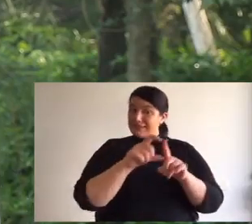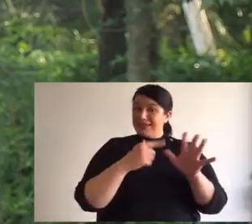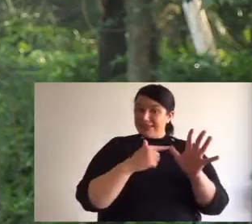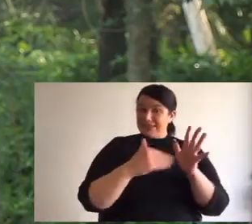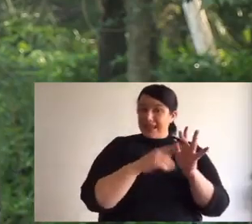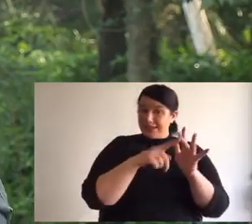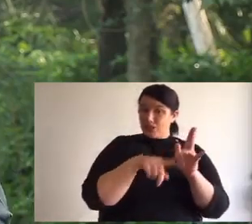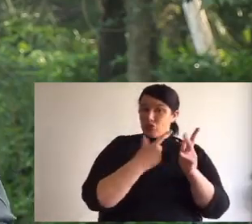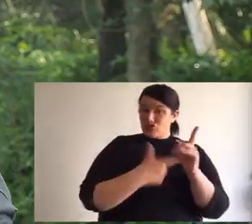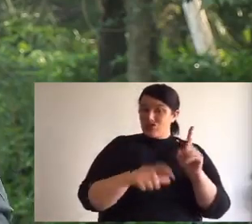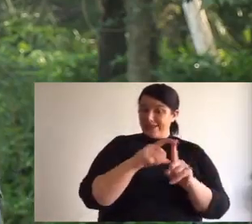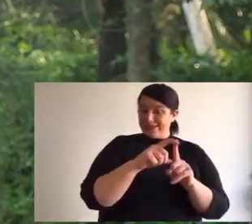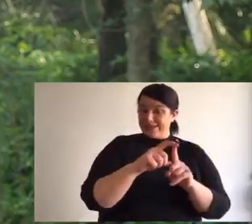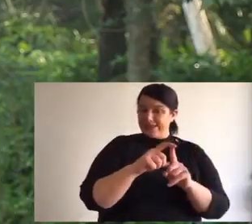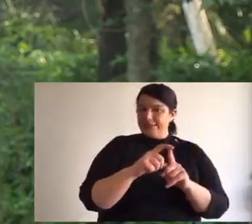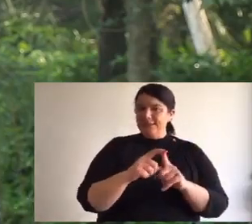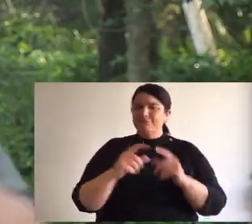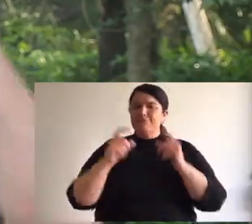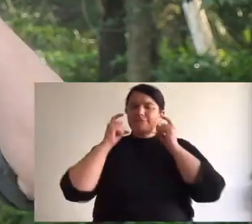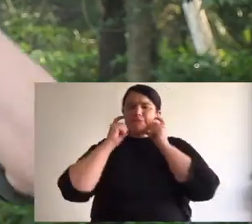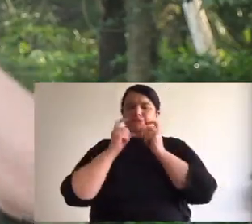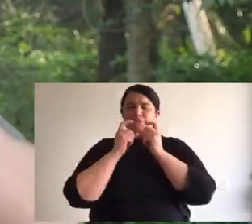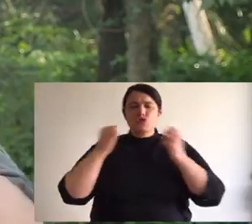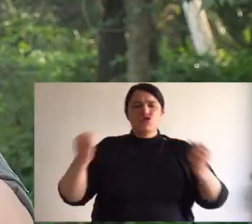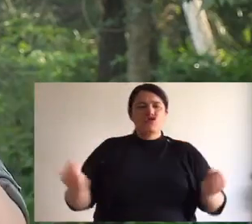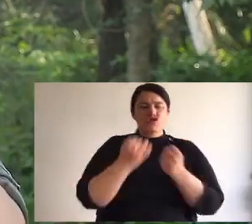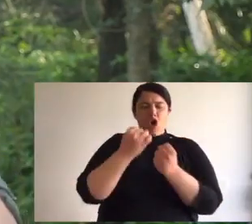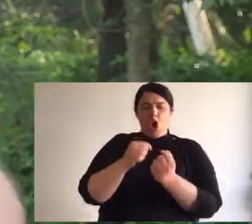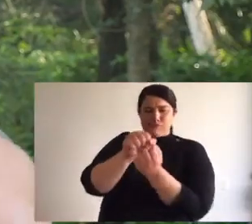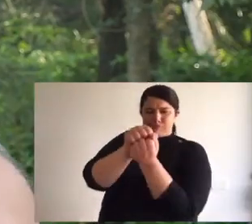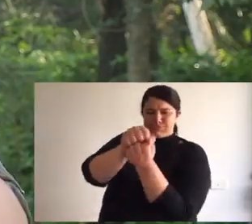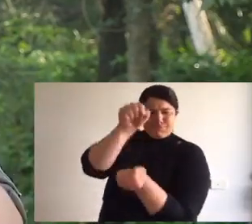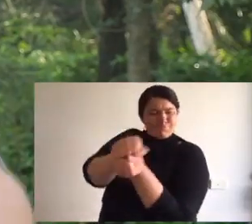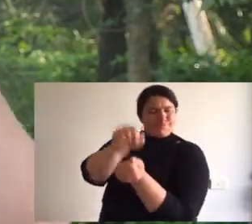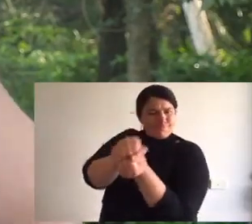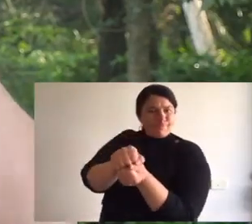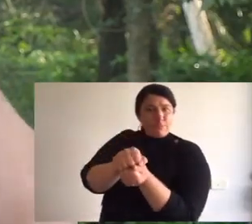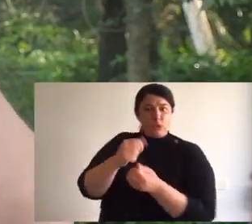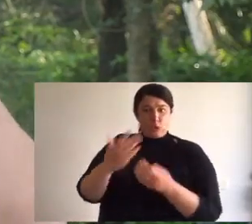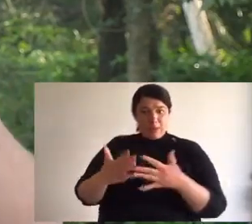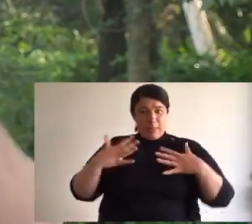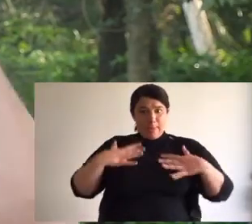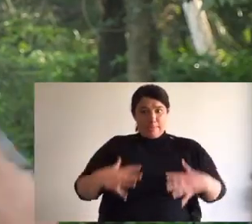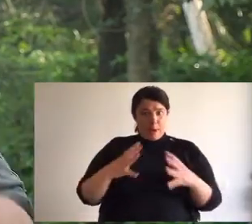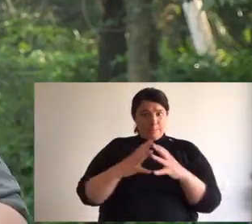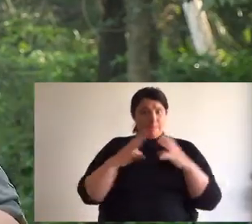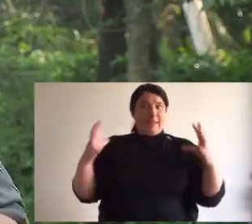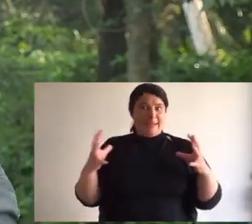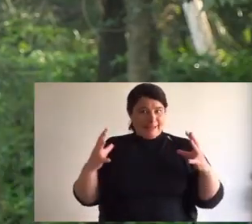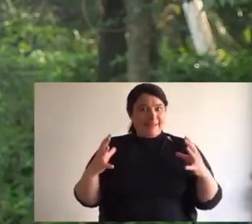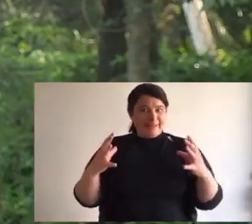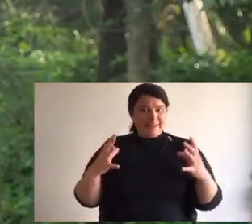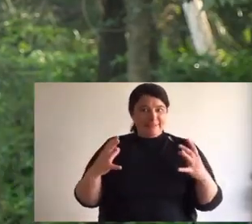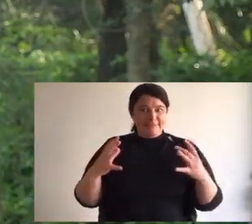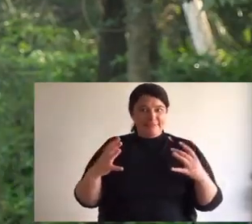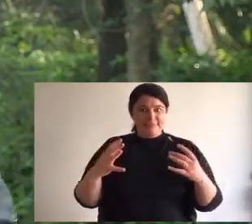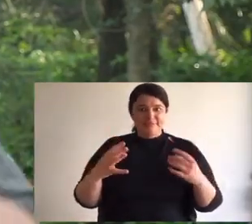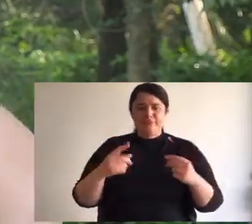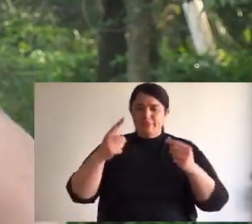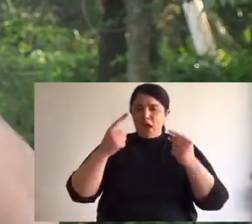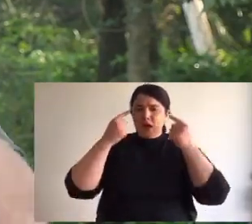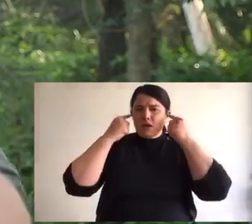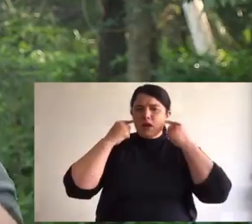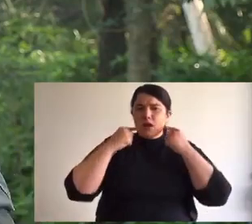close relative, it too is a dasiurid. They have a really muscular head. So look at that. The head is so big compared to the body